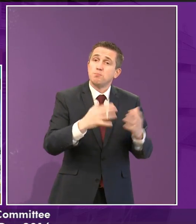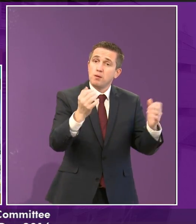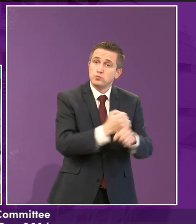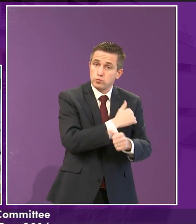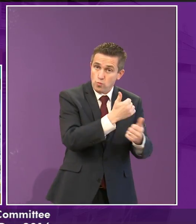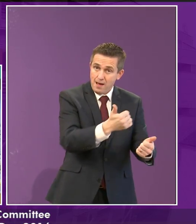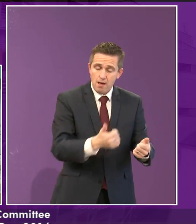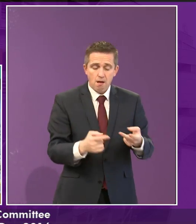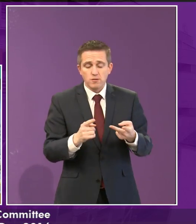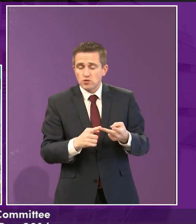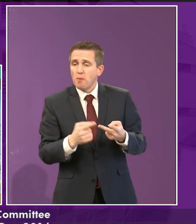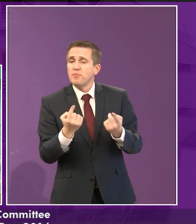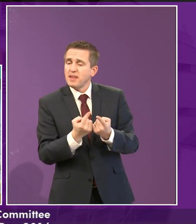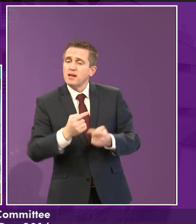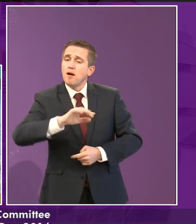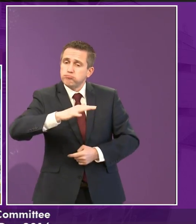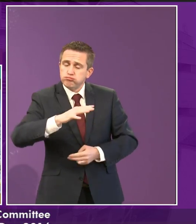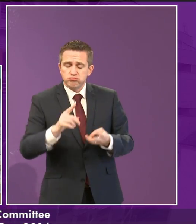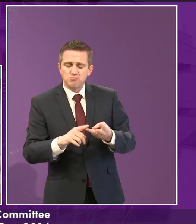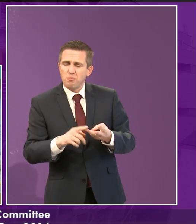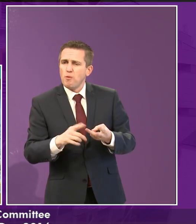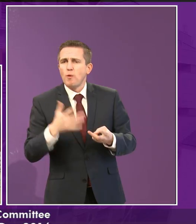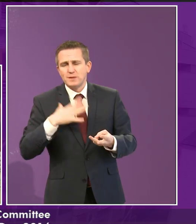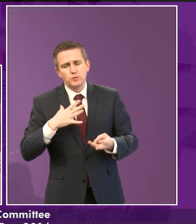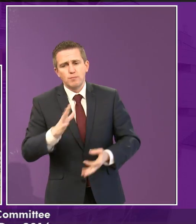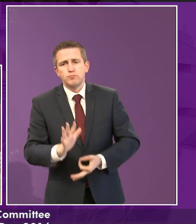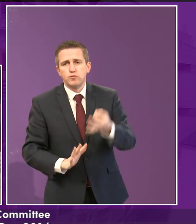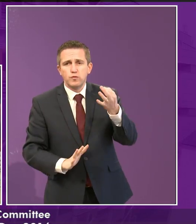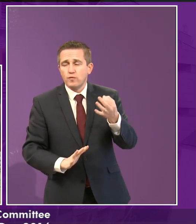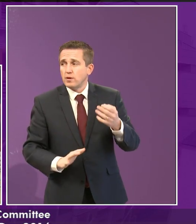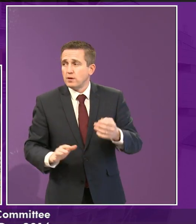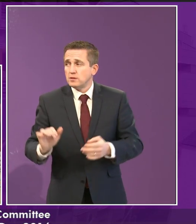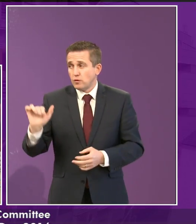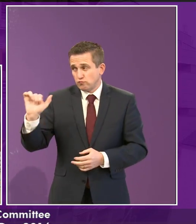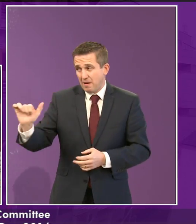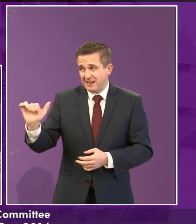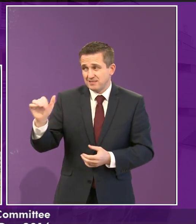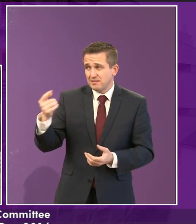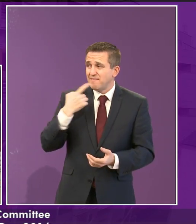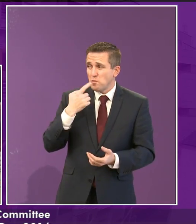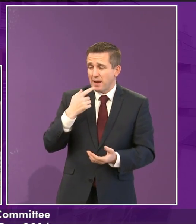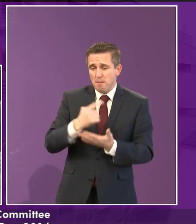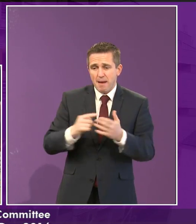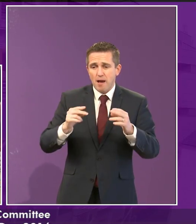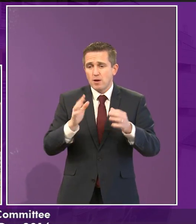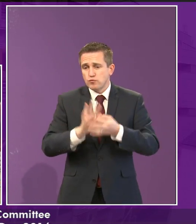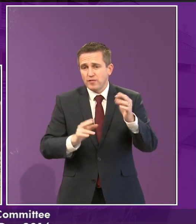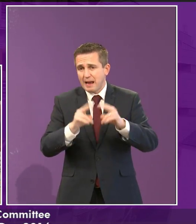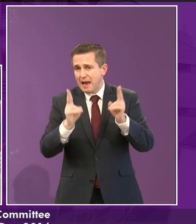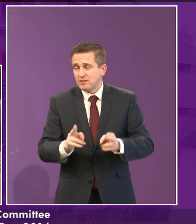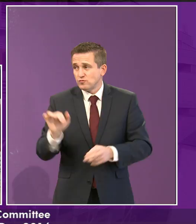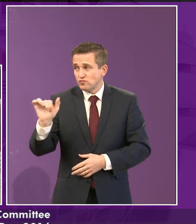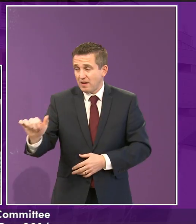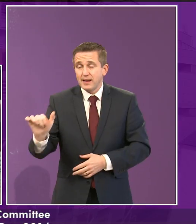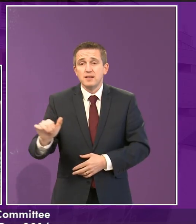it's something in some cases we don't do so well. So we, heard that one loud and clear about where we need to go on housing and making sure that that works, and actually, the